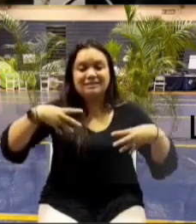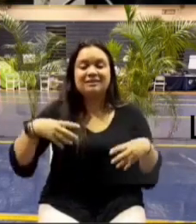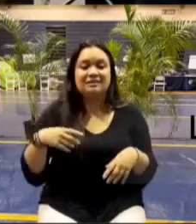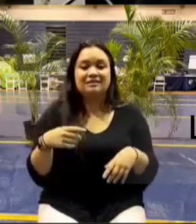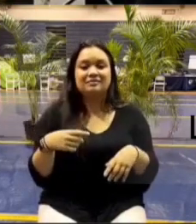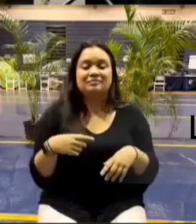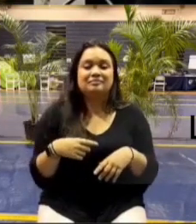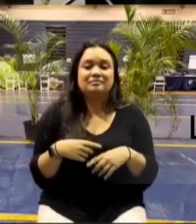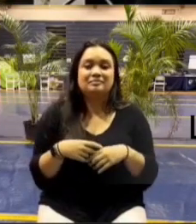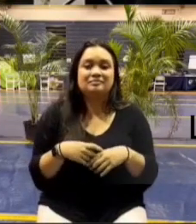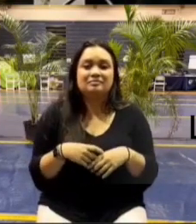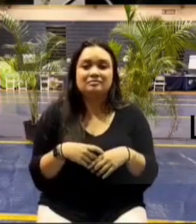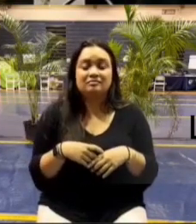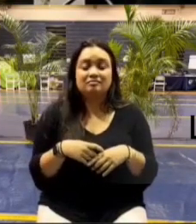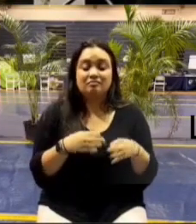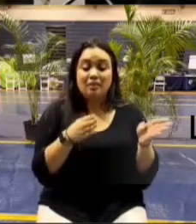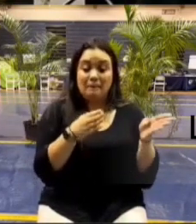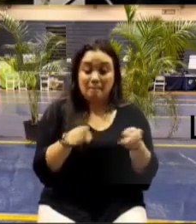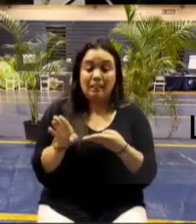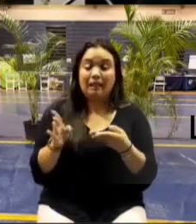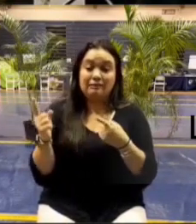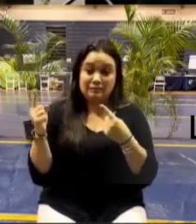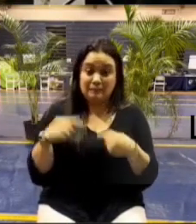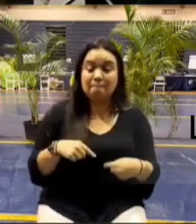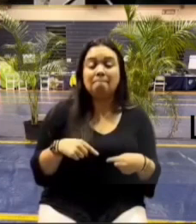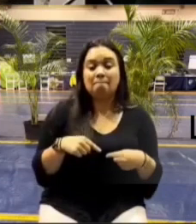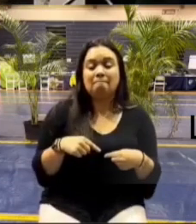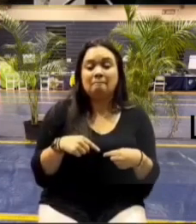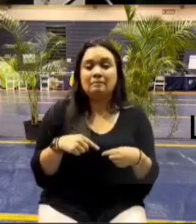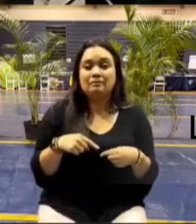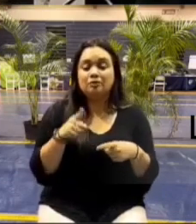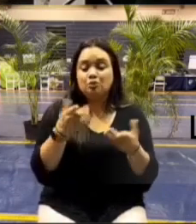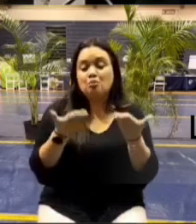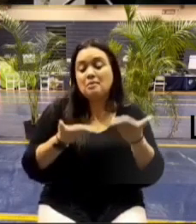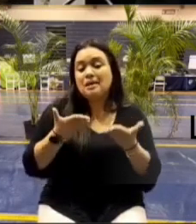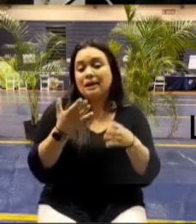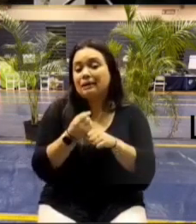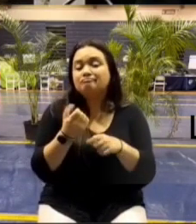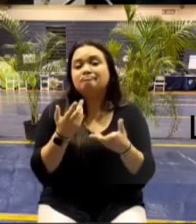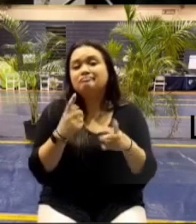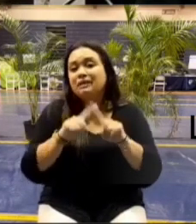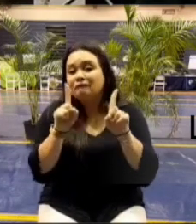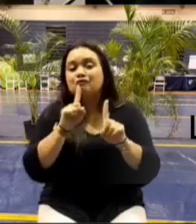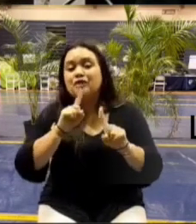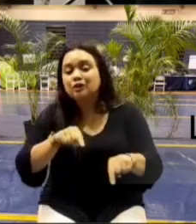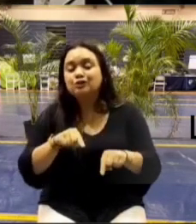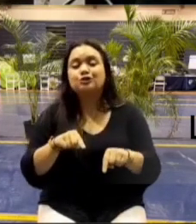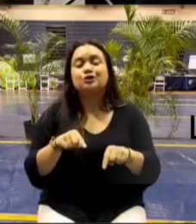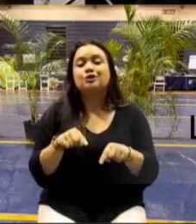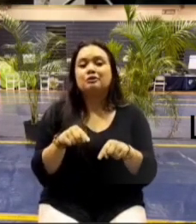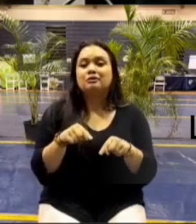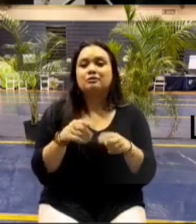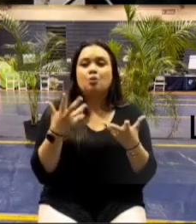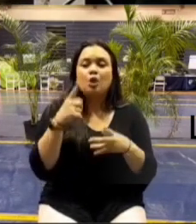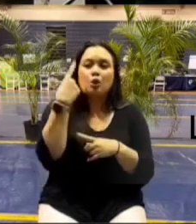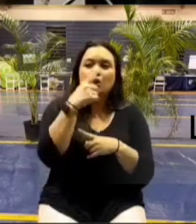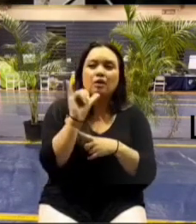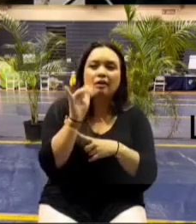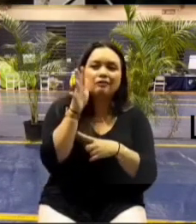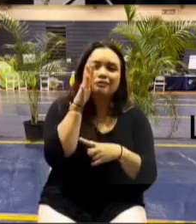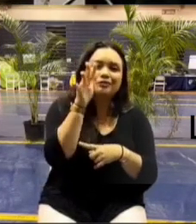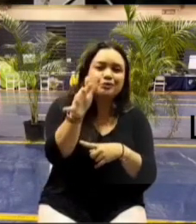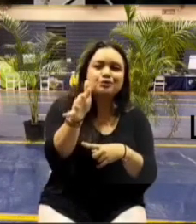that um having planning come you may get different answers than what i just gave you as far as the projections um